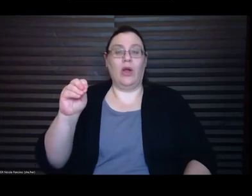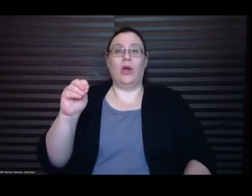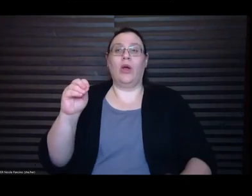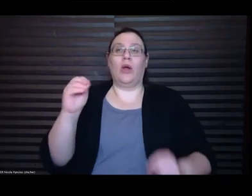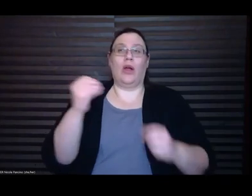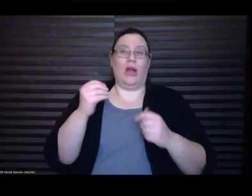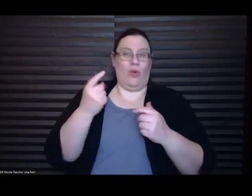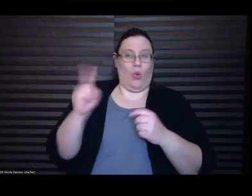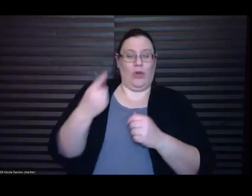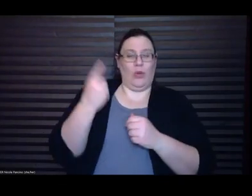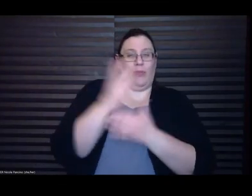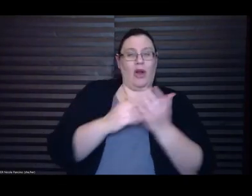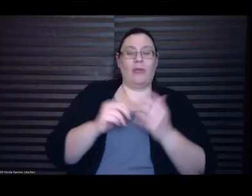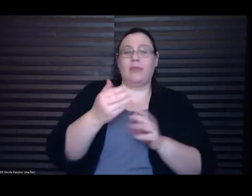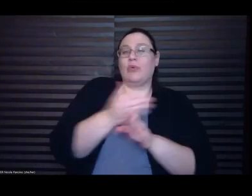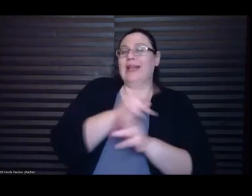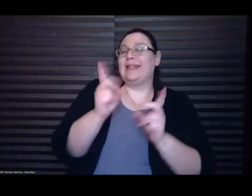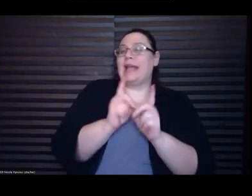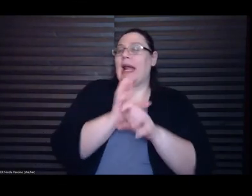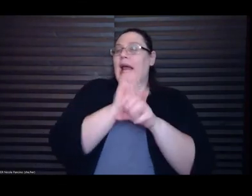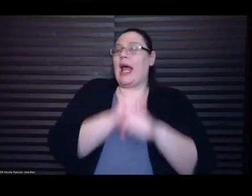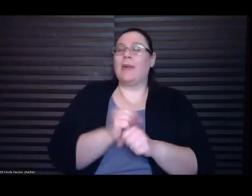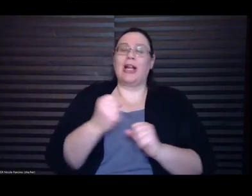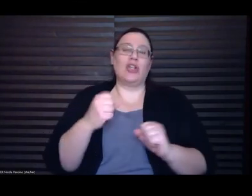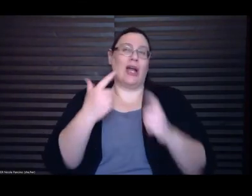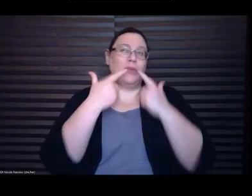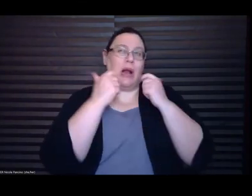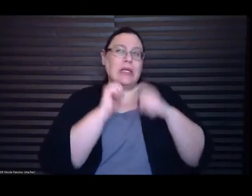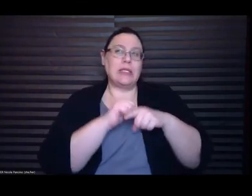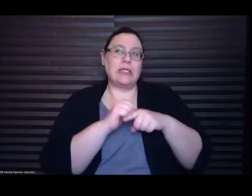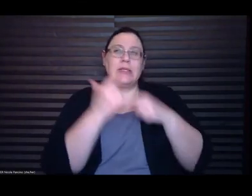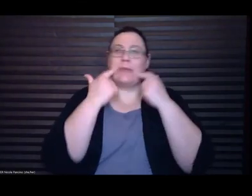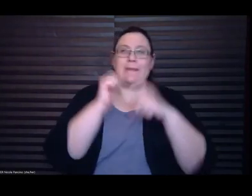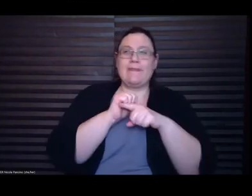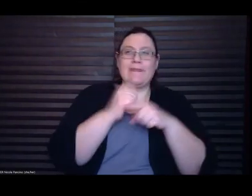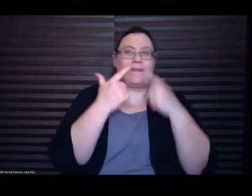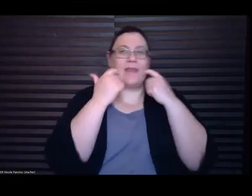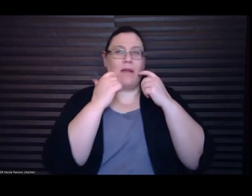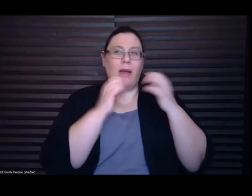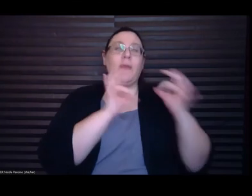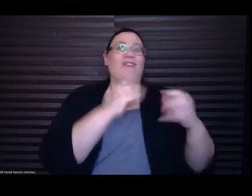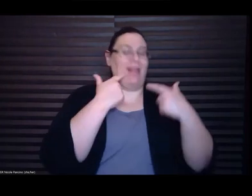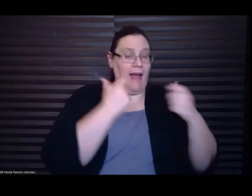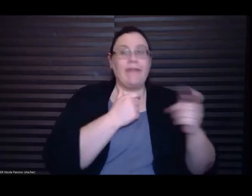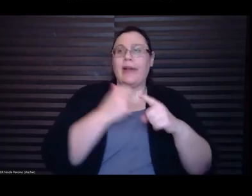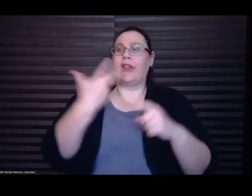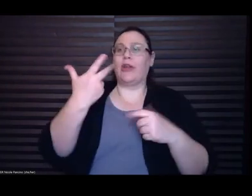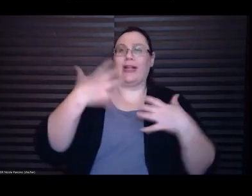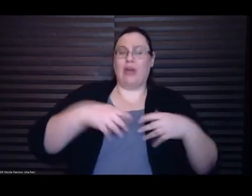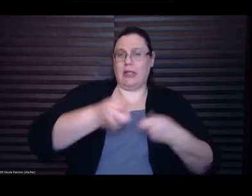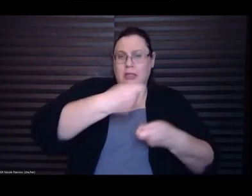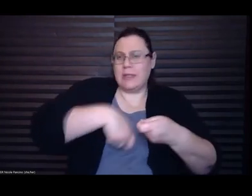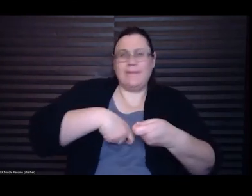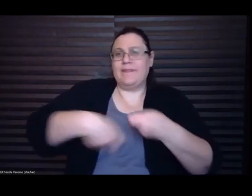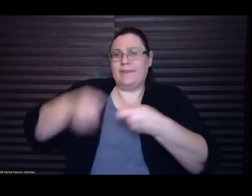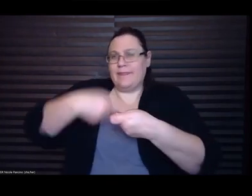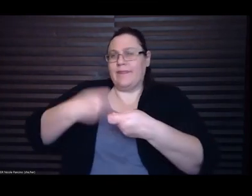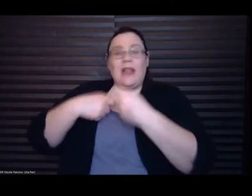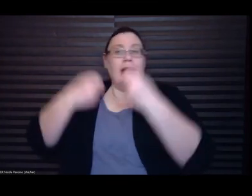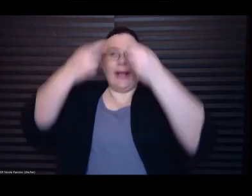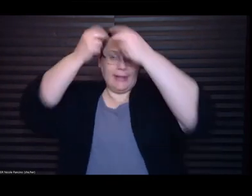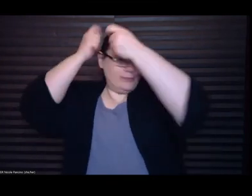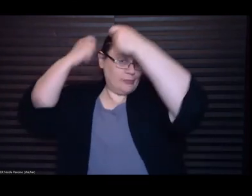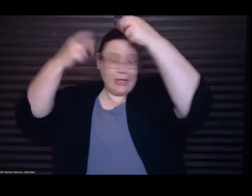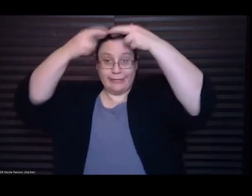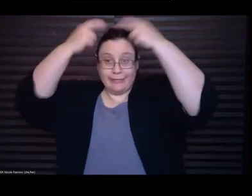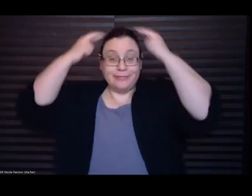put on three dresses before I find the right one. I tie up my braids and line my eyes. There are dishes in the sink and a pervasive salmon smell in the apartment, and